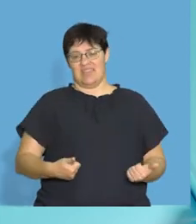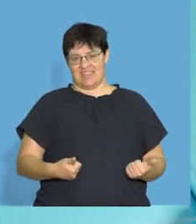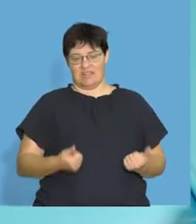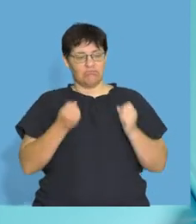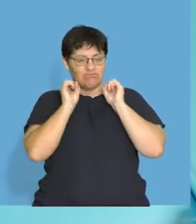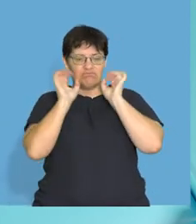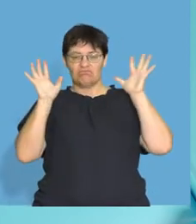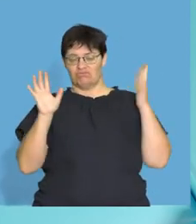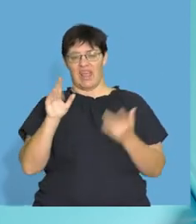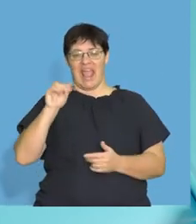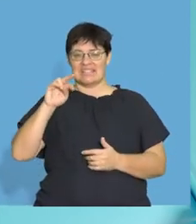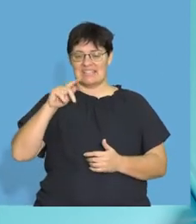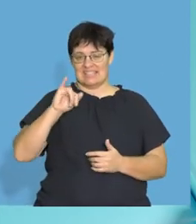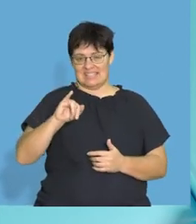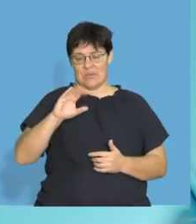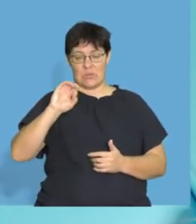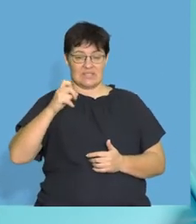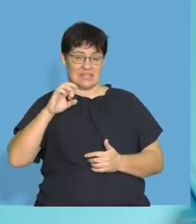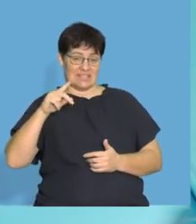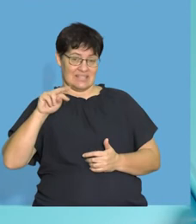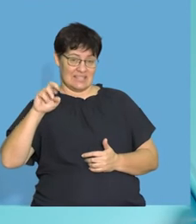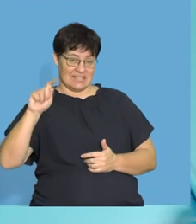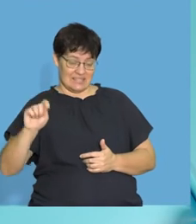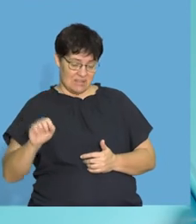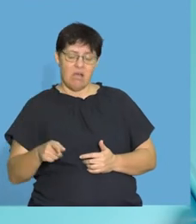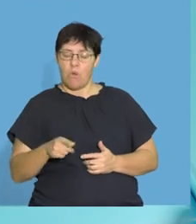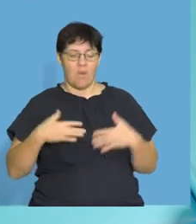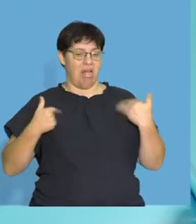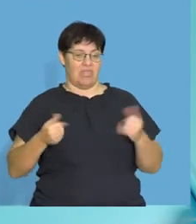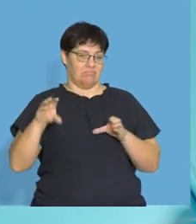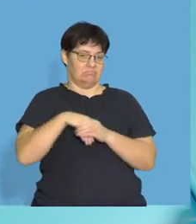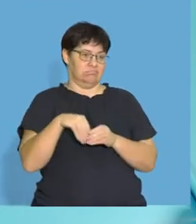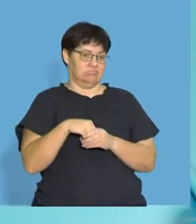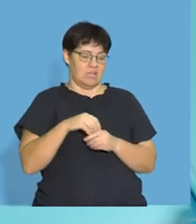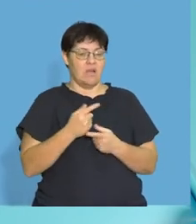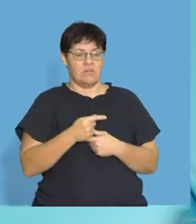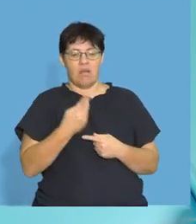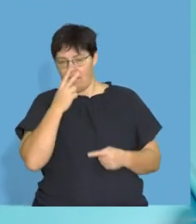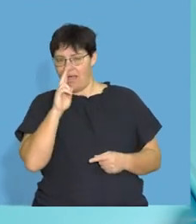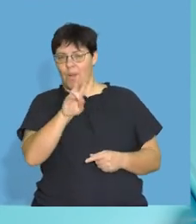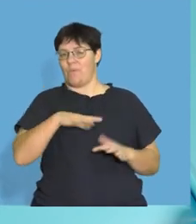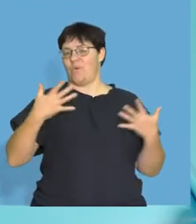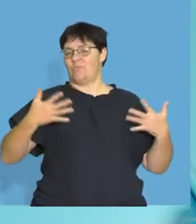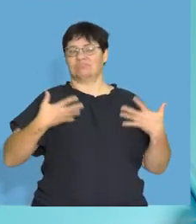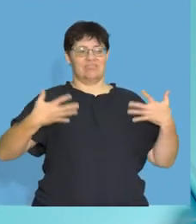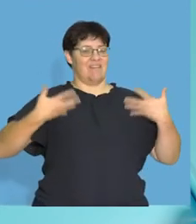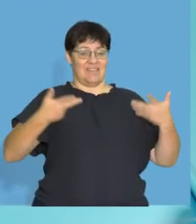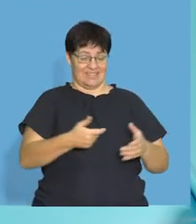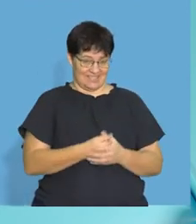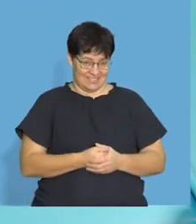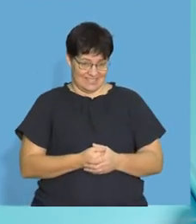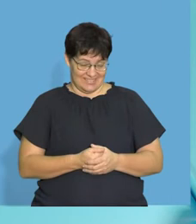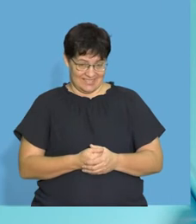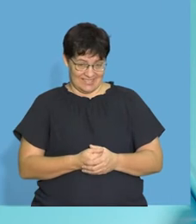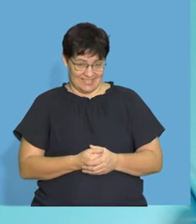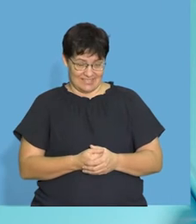right, to rejuvenate, to these antioxidants, to all the healthy things to come up and to try and make you look,